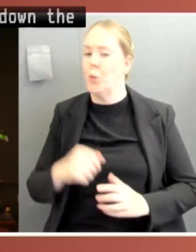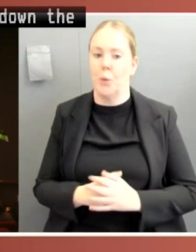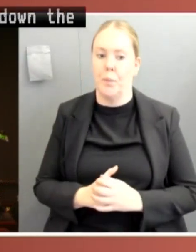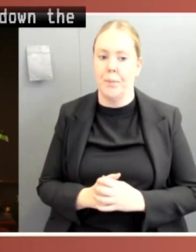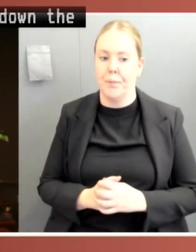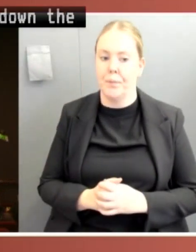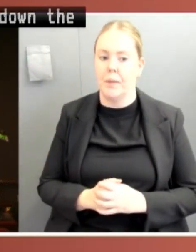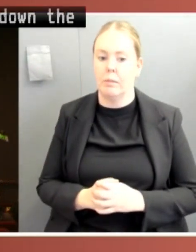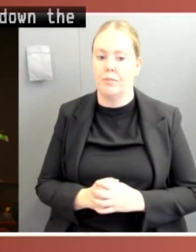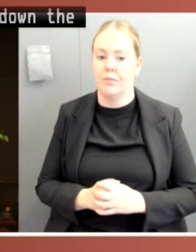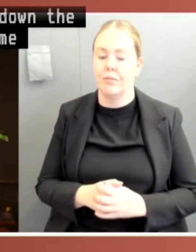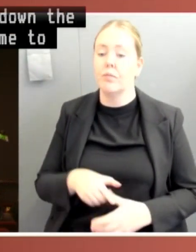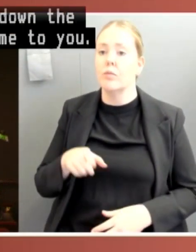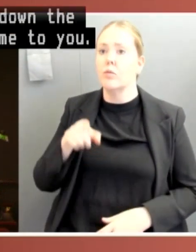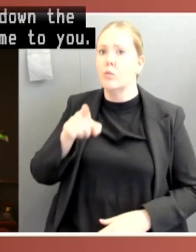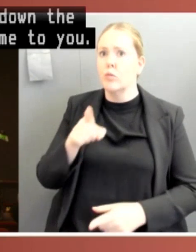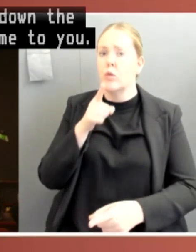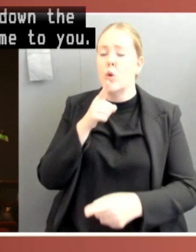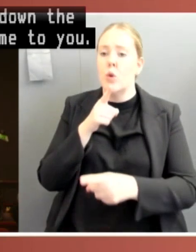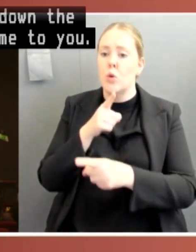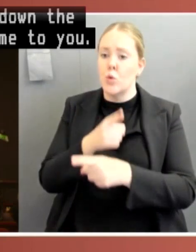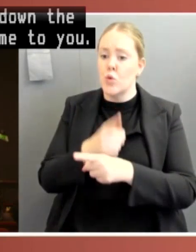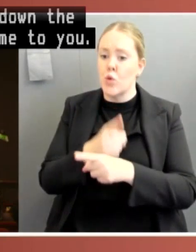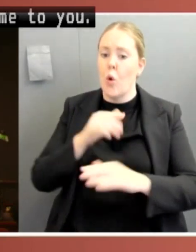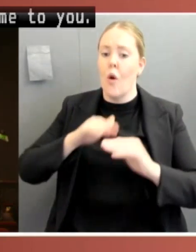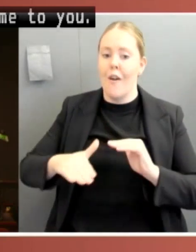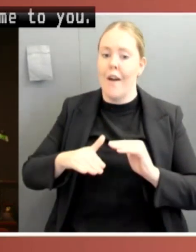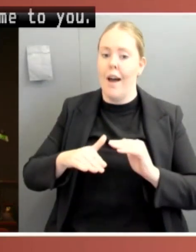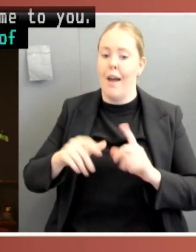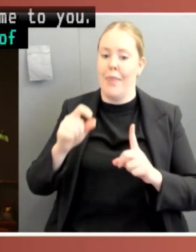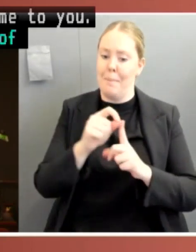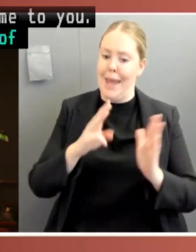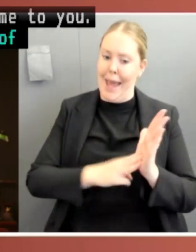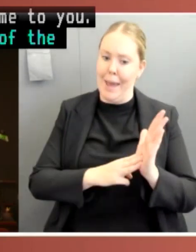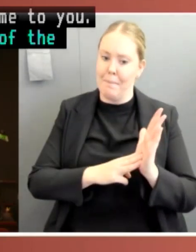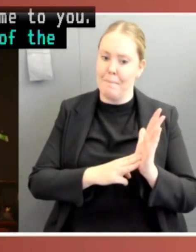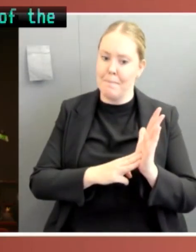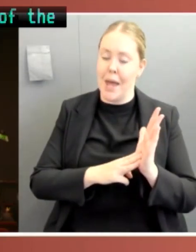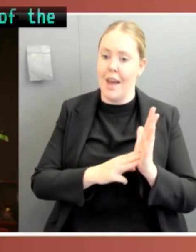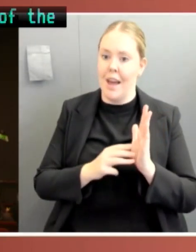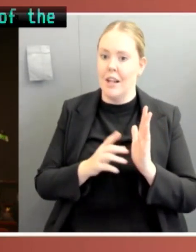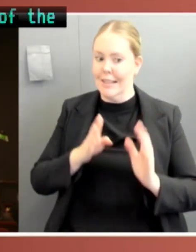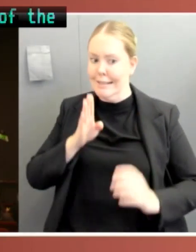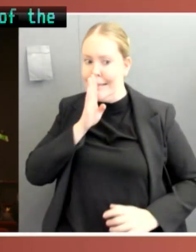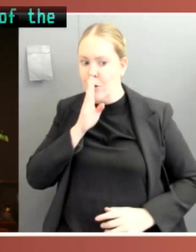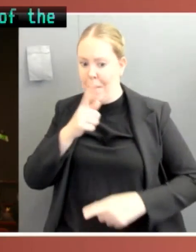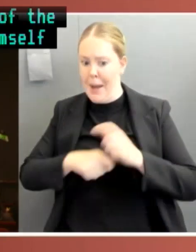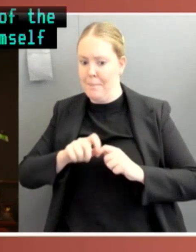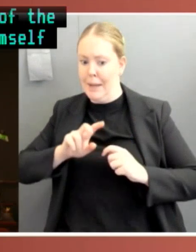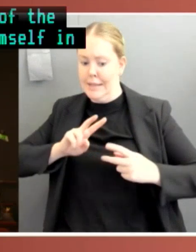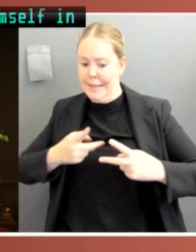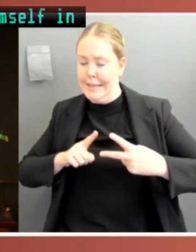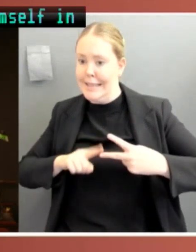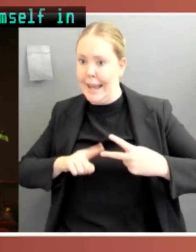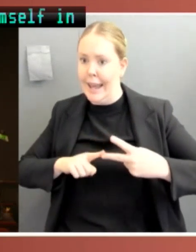actions of the Prime Minister swearing himself in as Health Minister and six subsequent ministries.